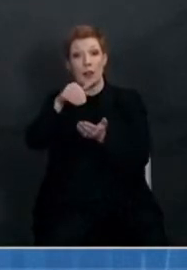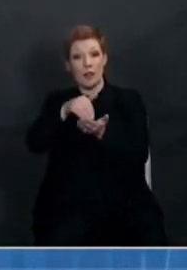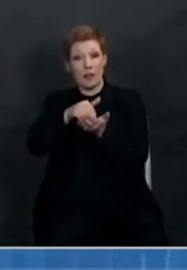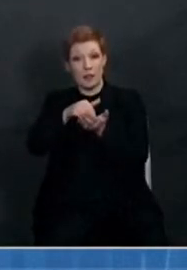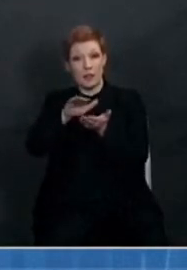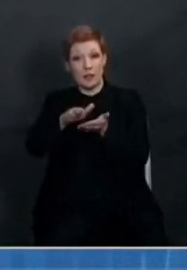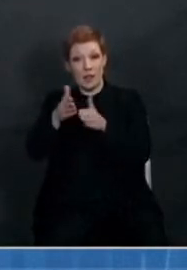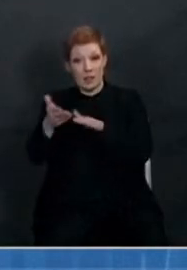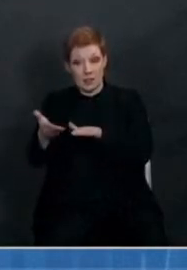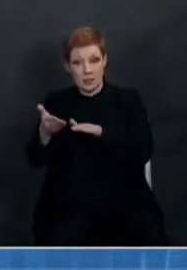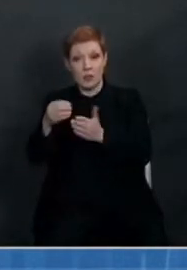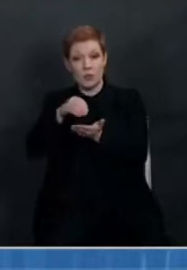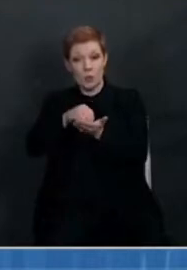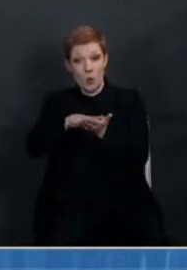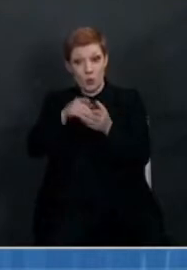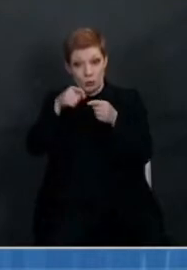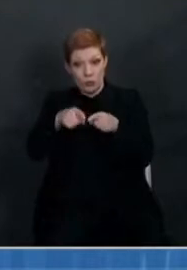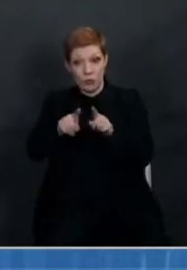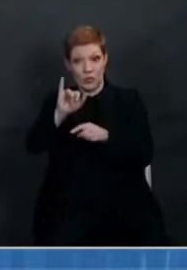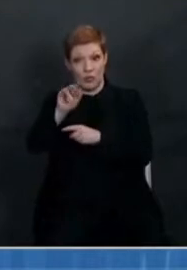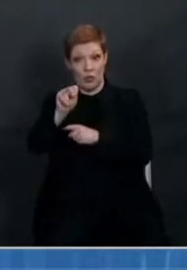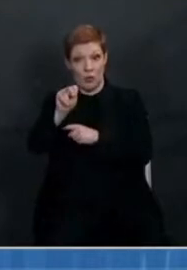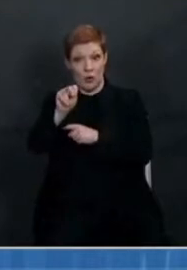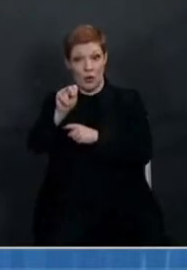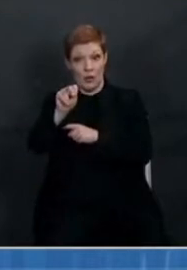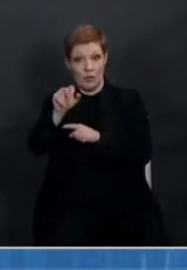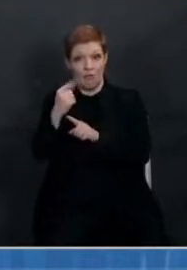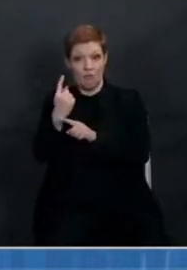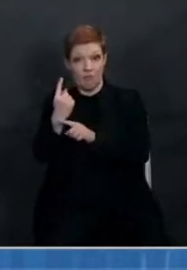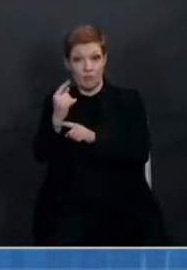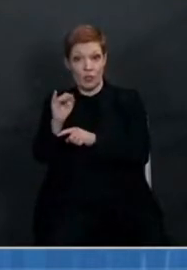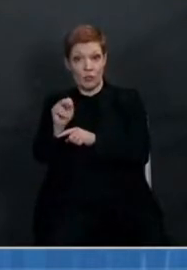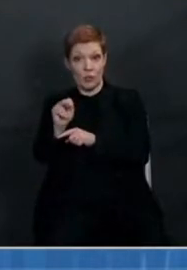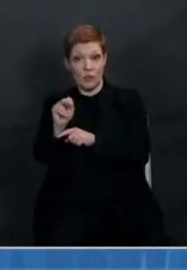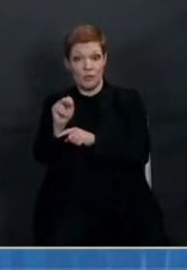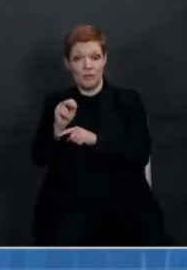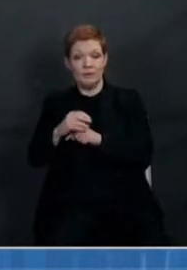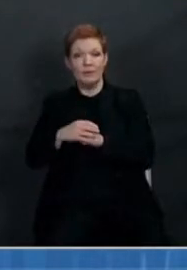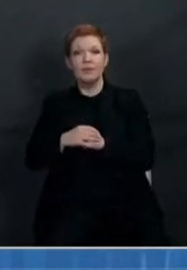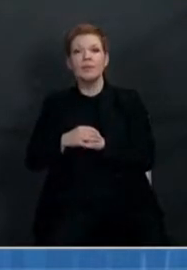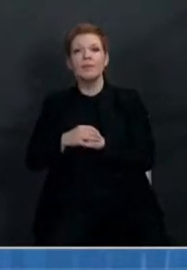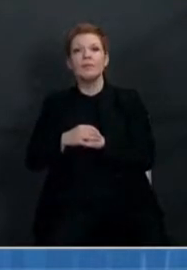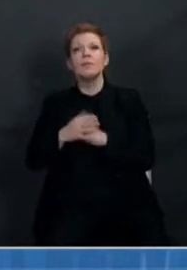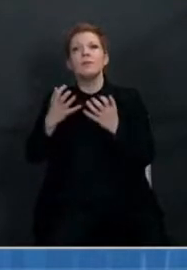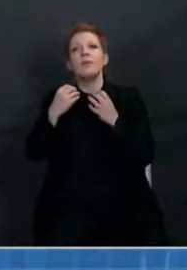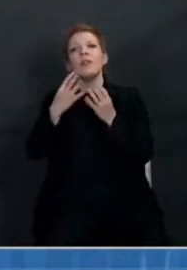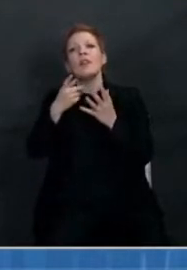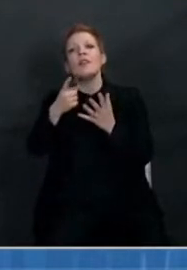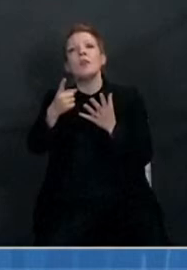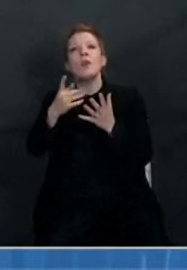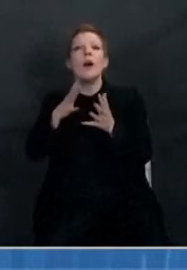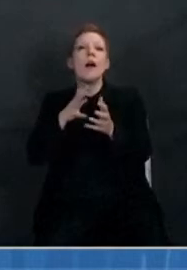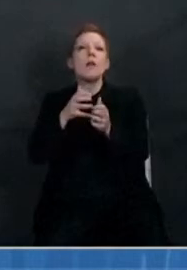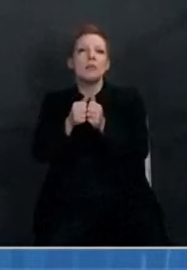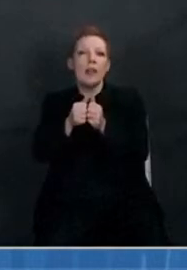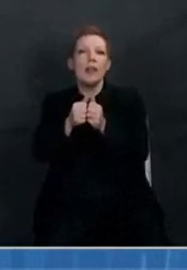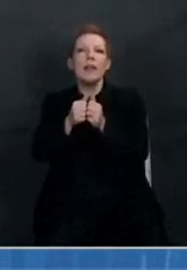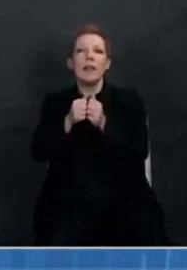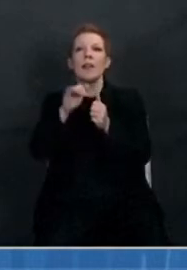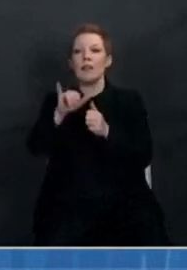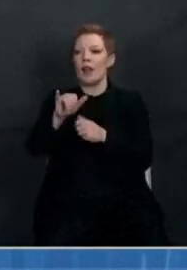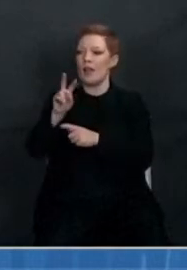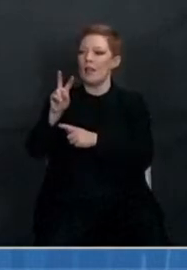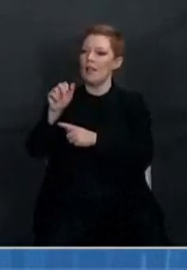in January alone. Next, I want to give you an update on COVID-19 variant surveillance. Variants